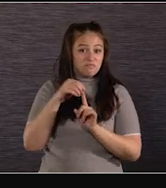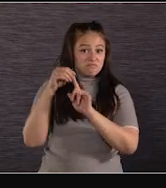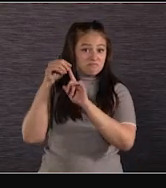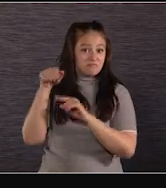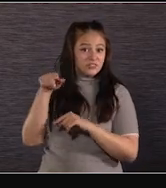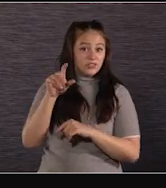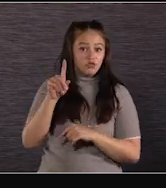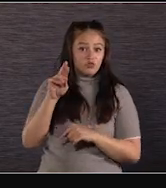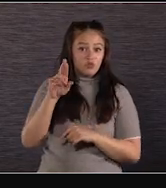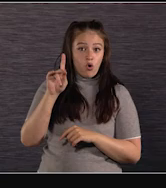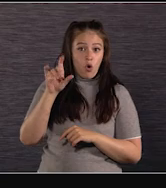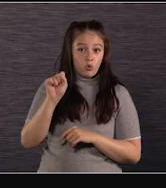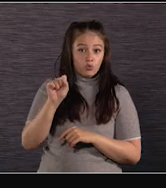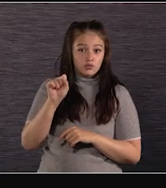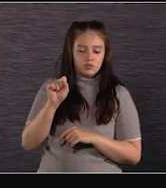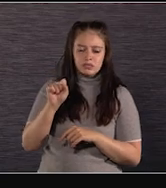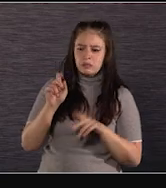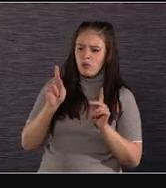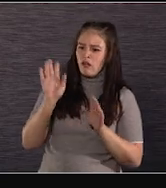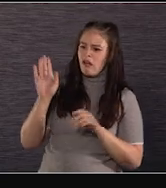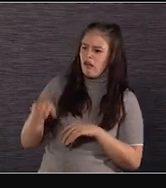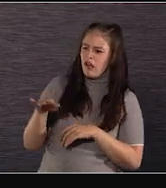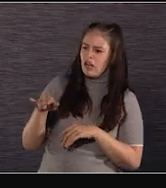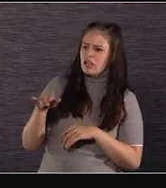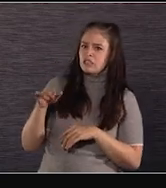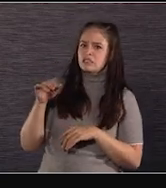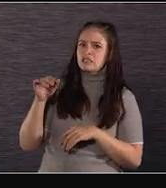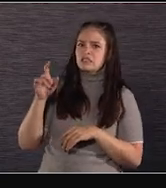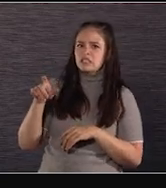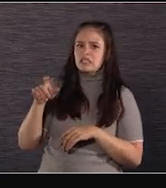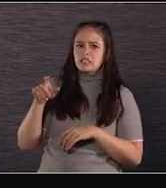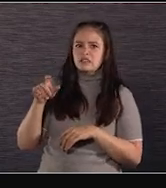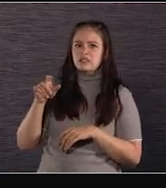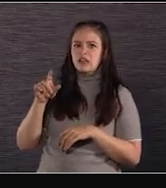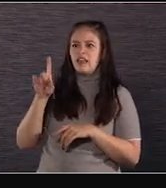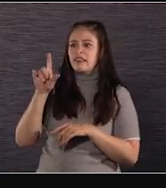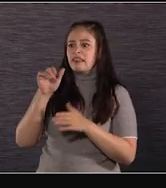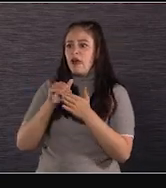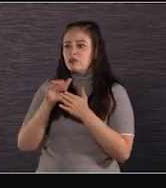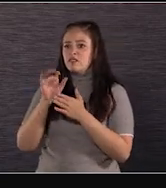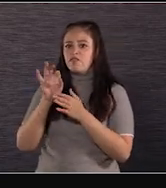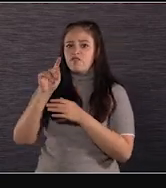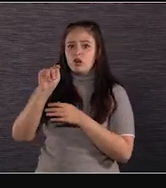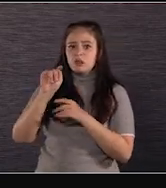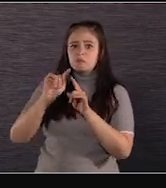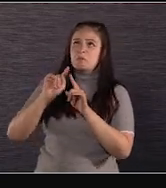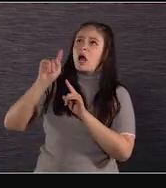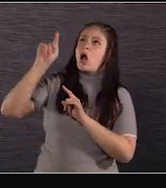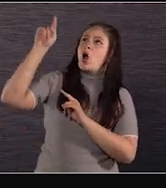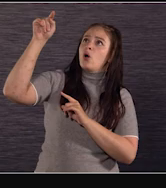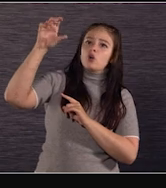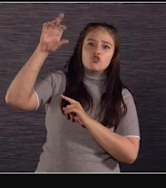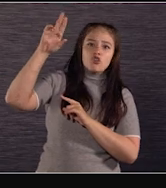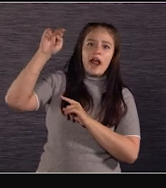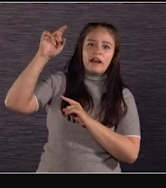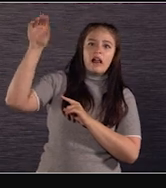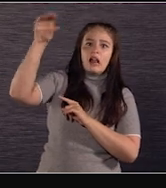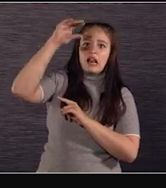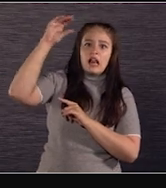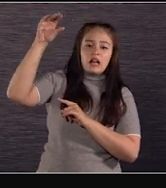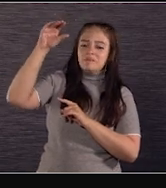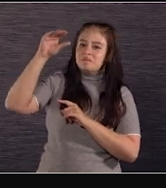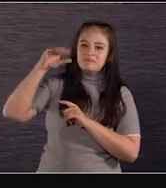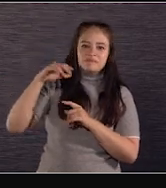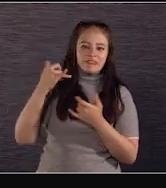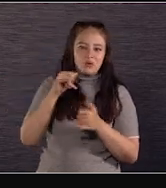we're sort of being constantly asked to use them like a thousand foot techno crane, where we're starting in, you know, this tight and pulling out to these crazy